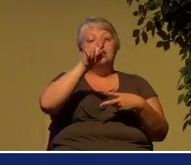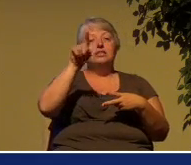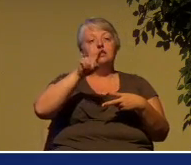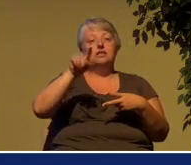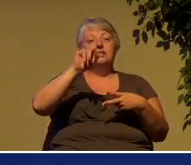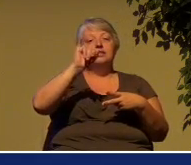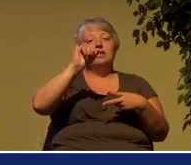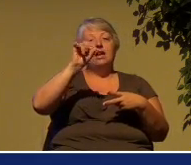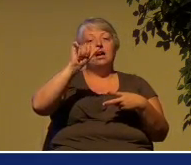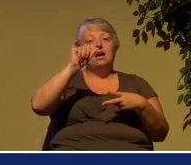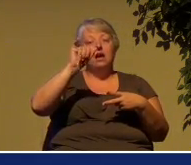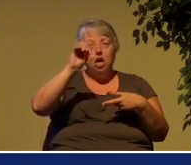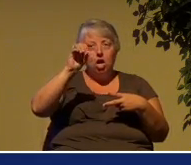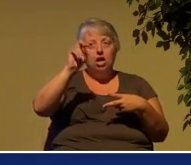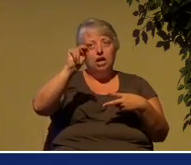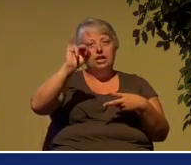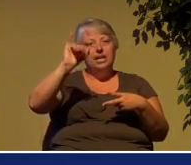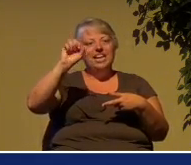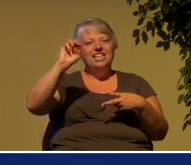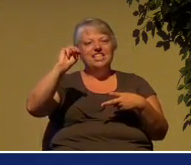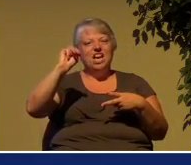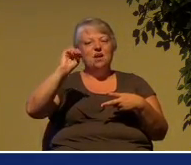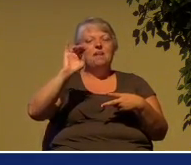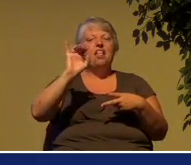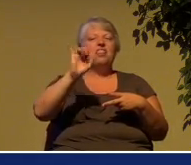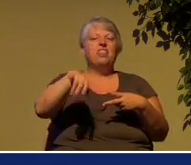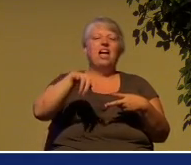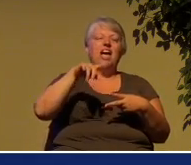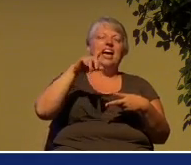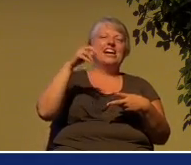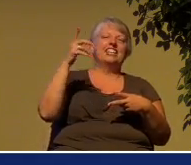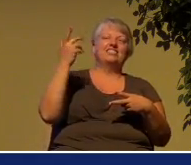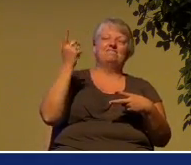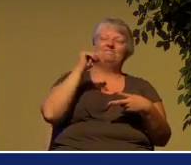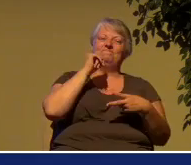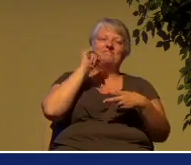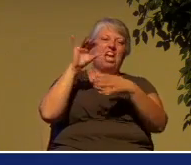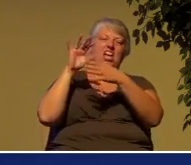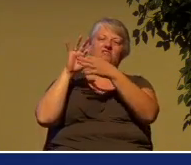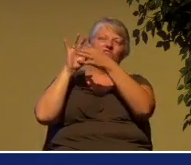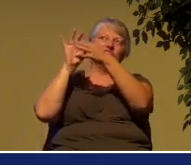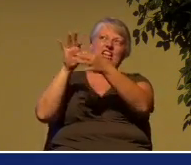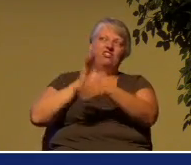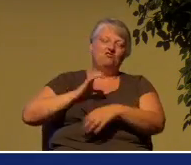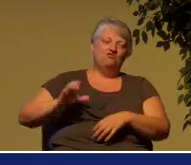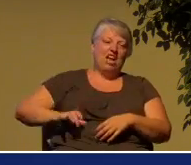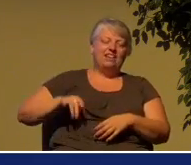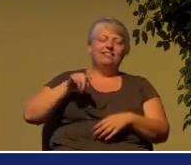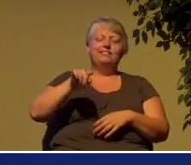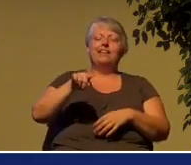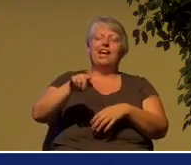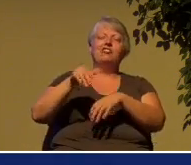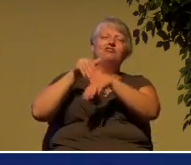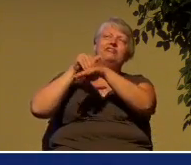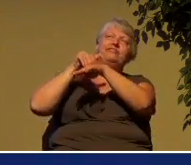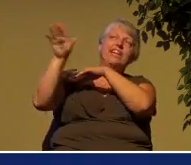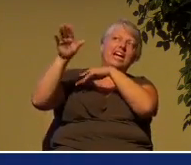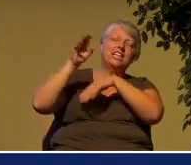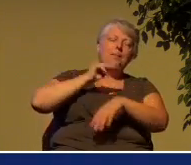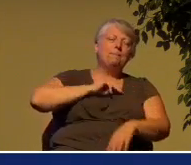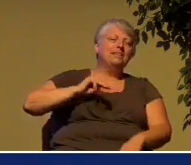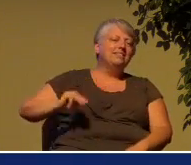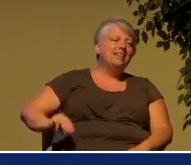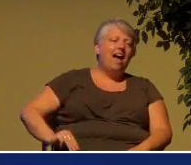is a secular movement by and large. Israel has rejected the Messiah. God has